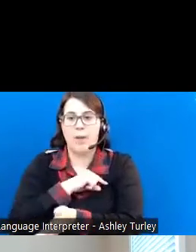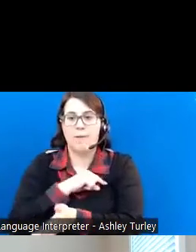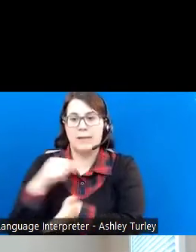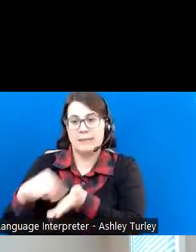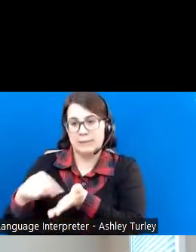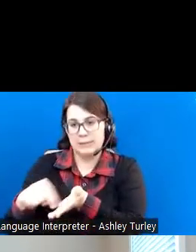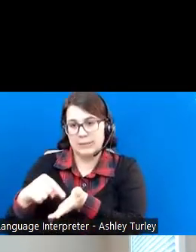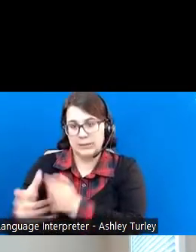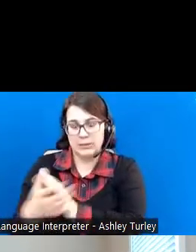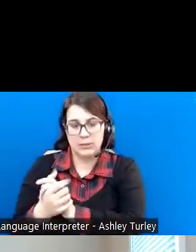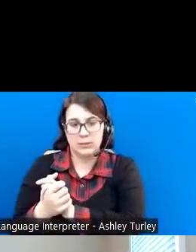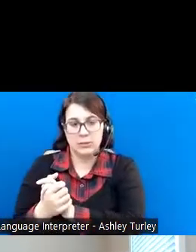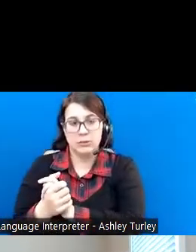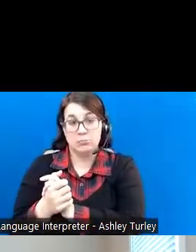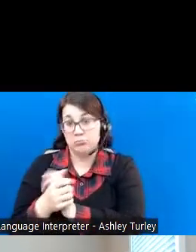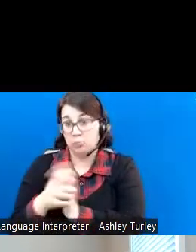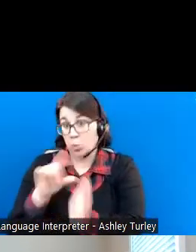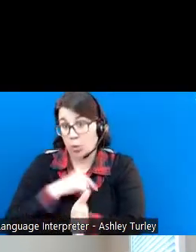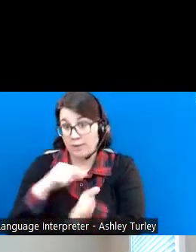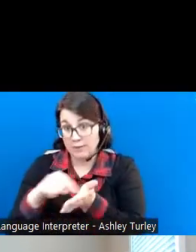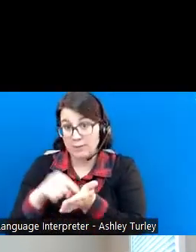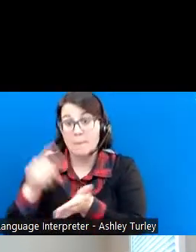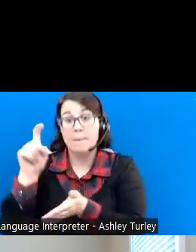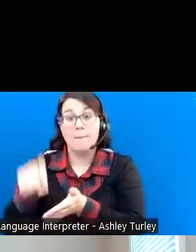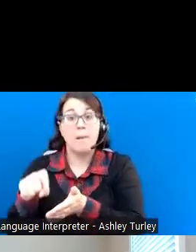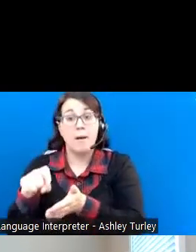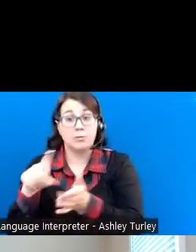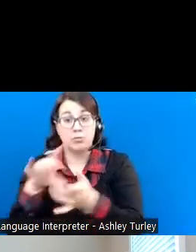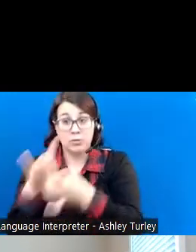and must maintain or...